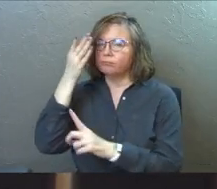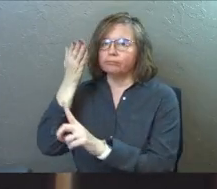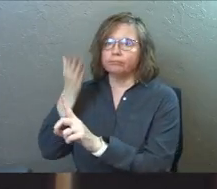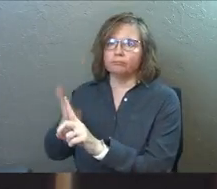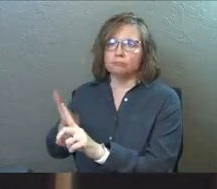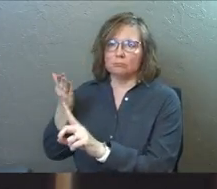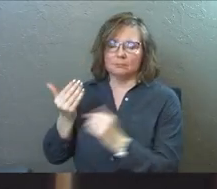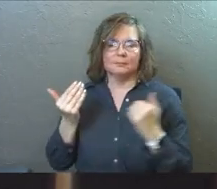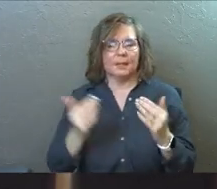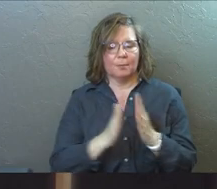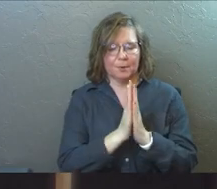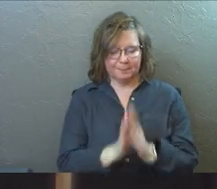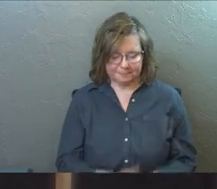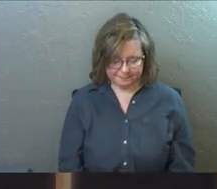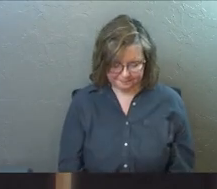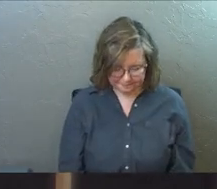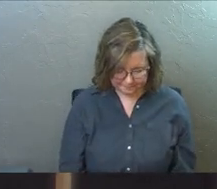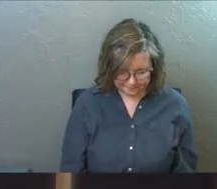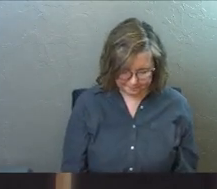Let's pray.